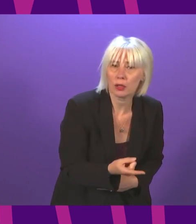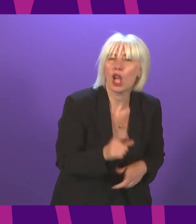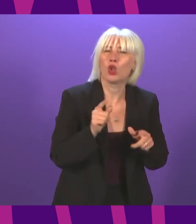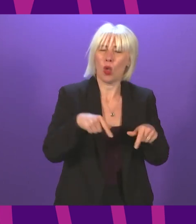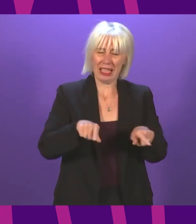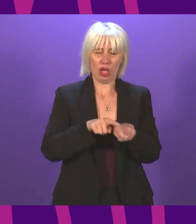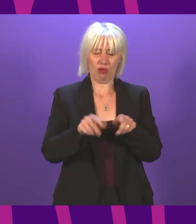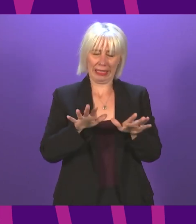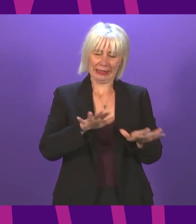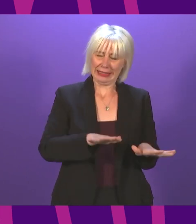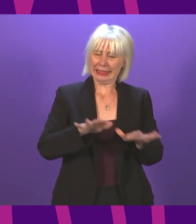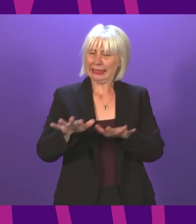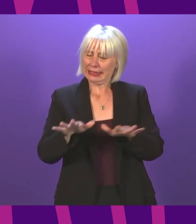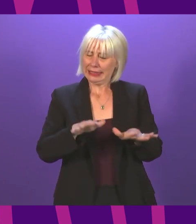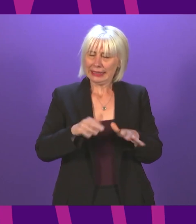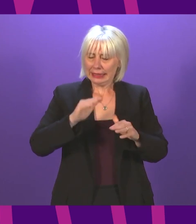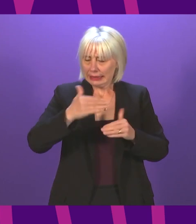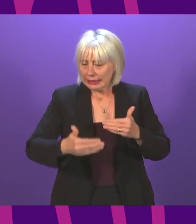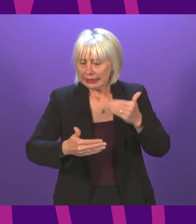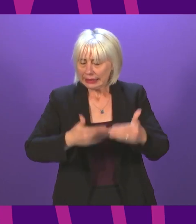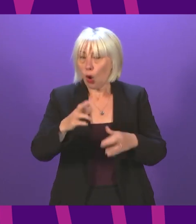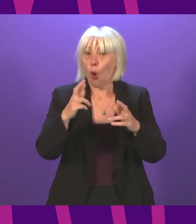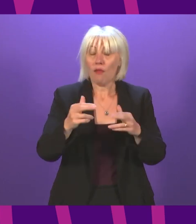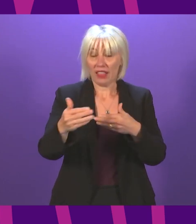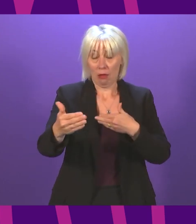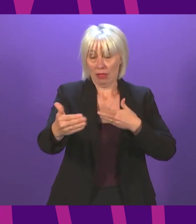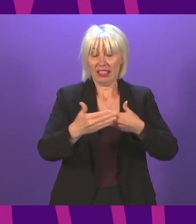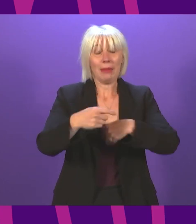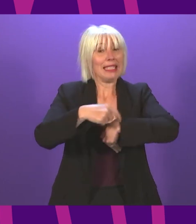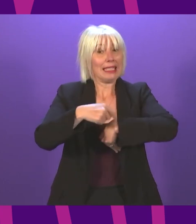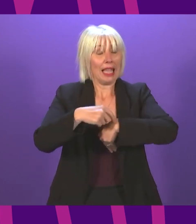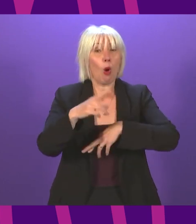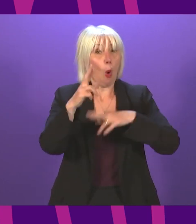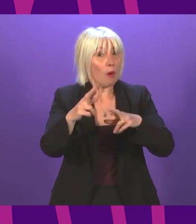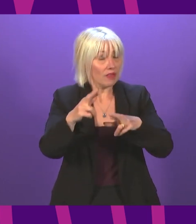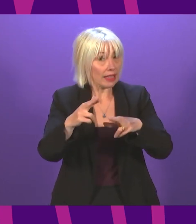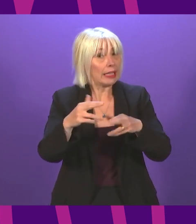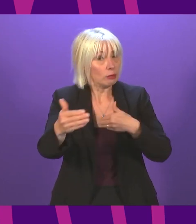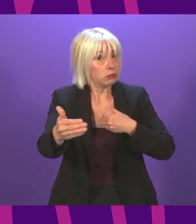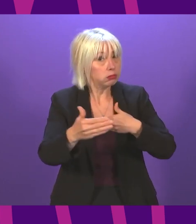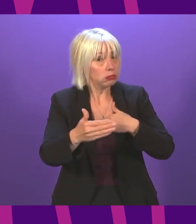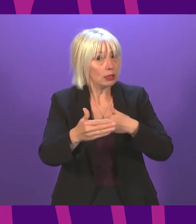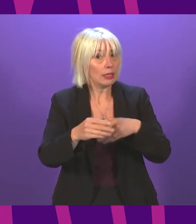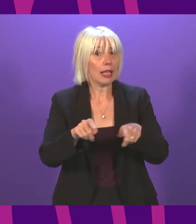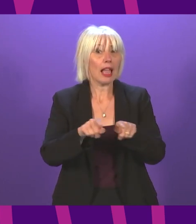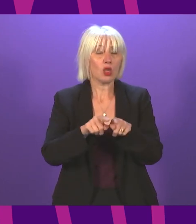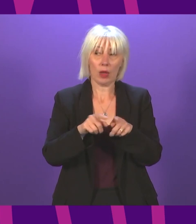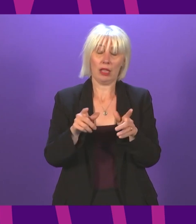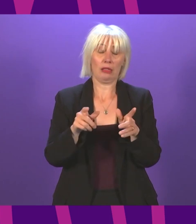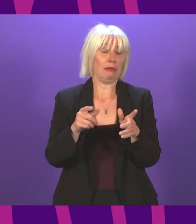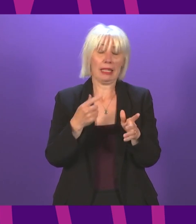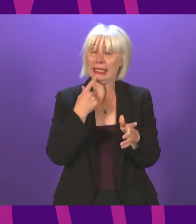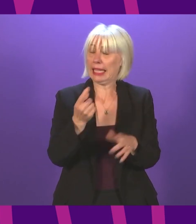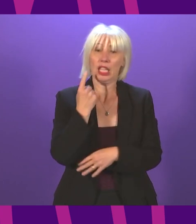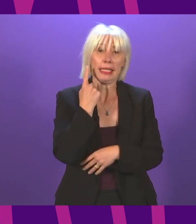proportionate step. I hope it will be a time limited step. It will be very limited in terms of the application to settings. I said